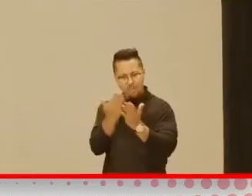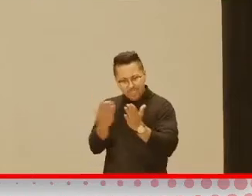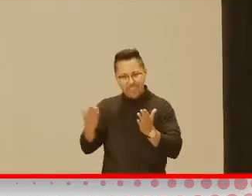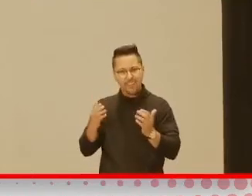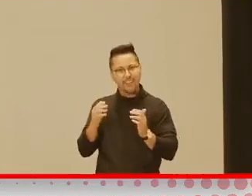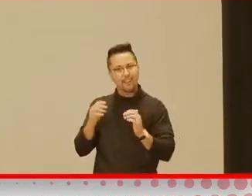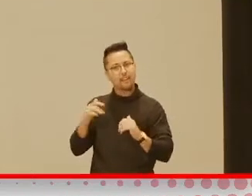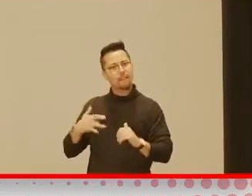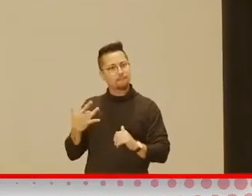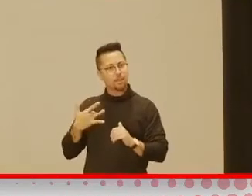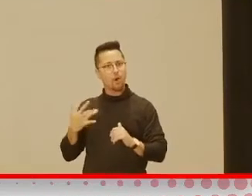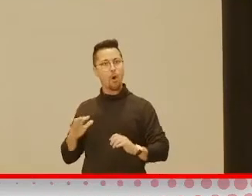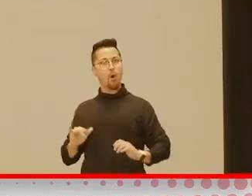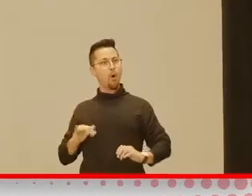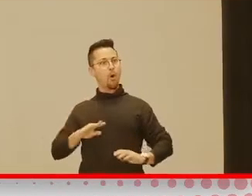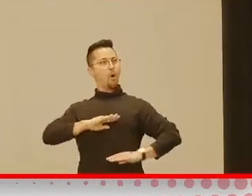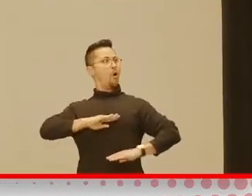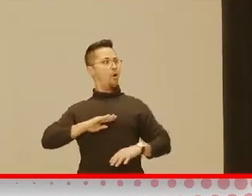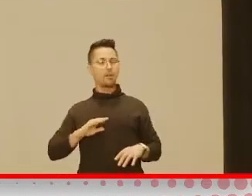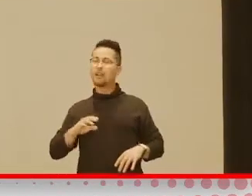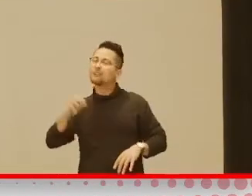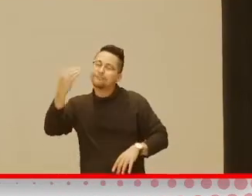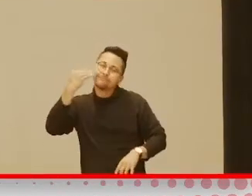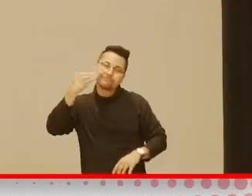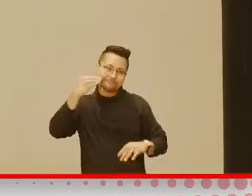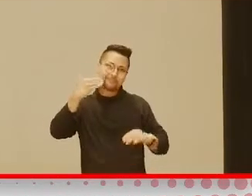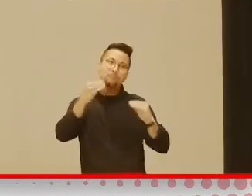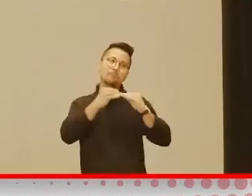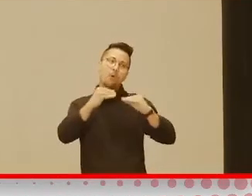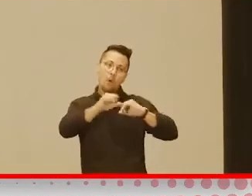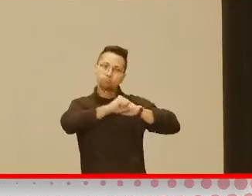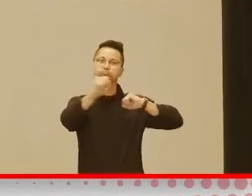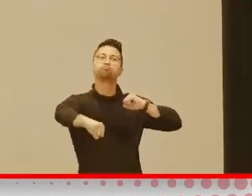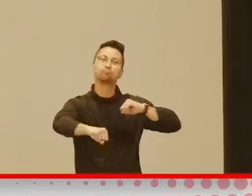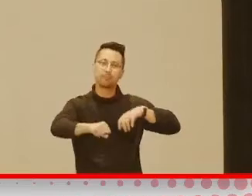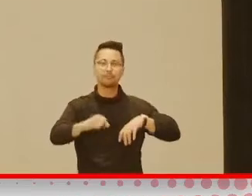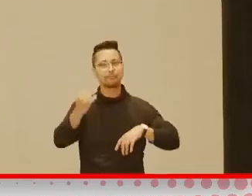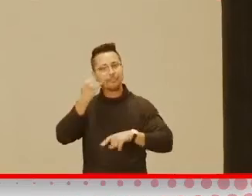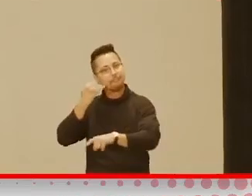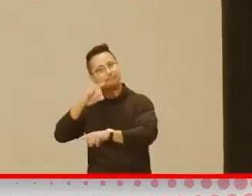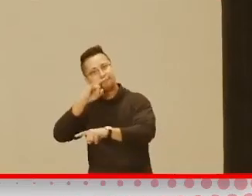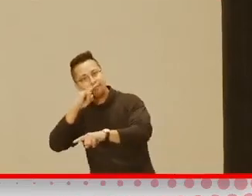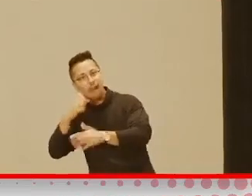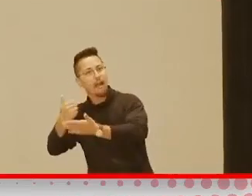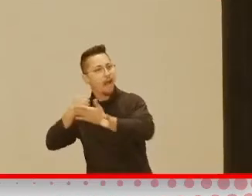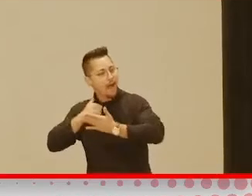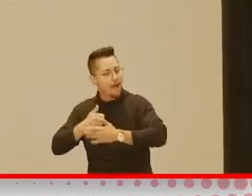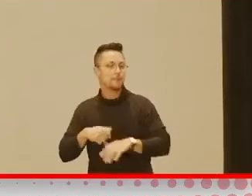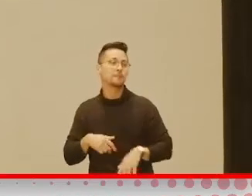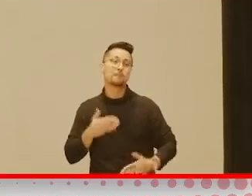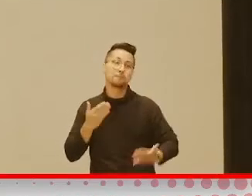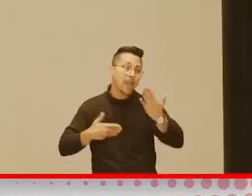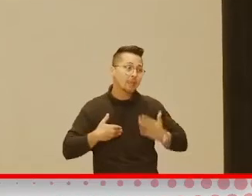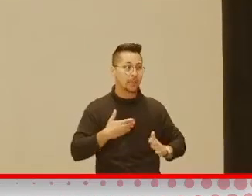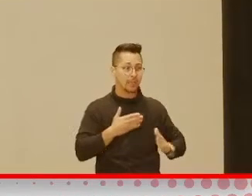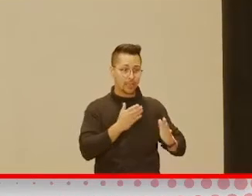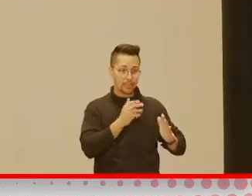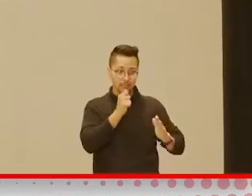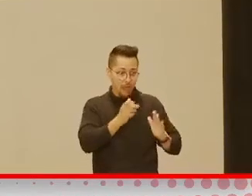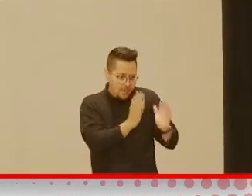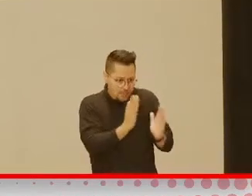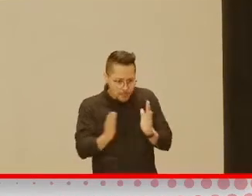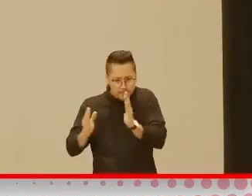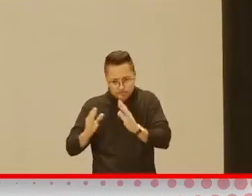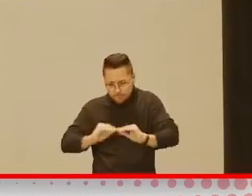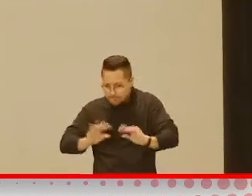successful. And, yes, it takes longer, right, when you have your child helping you. And maybe not everything is sorted perfectly, but it's a great